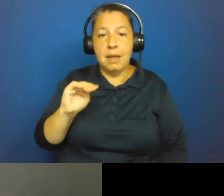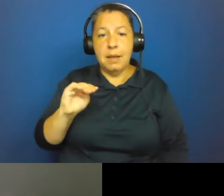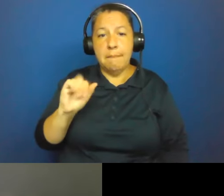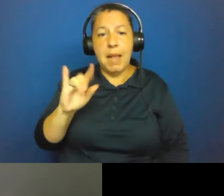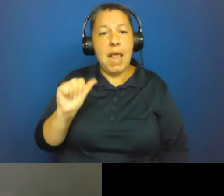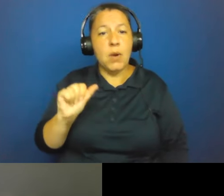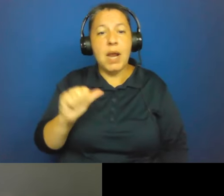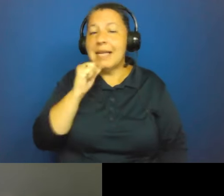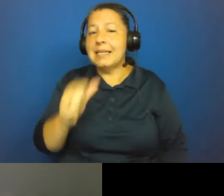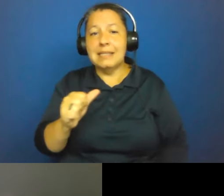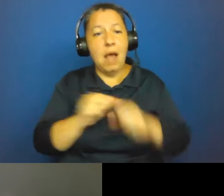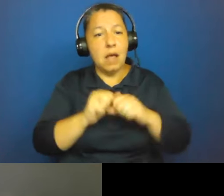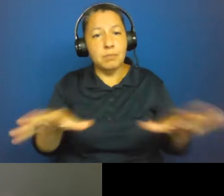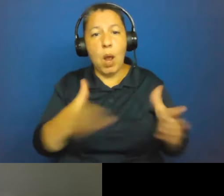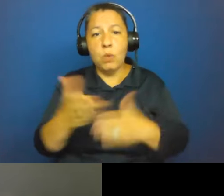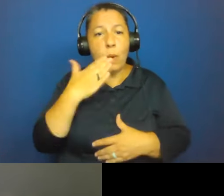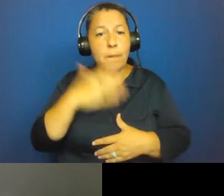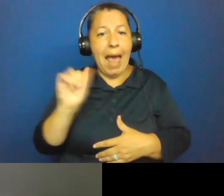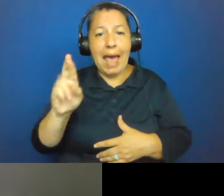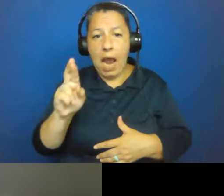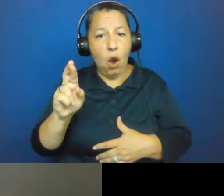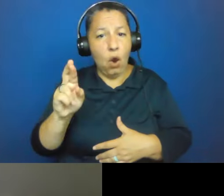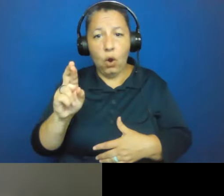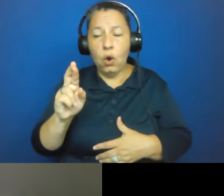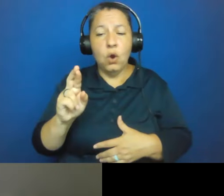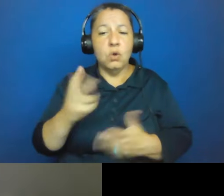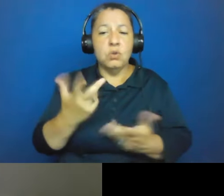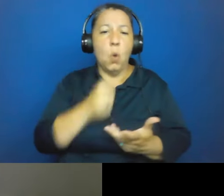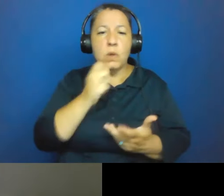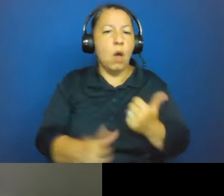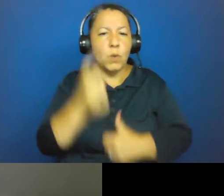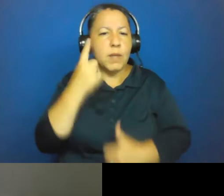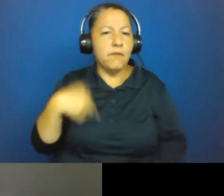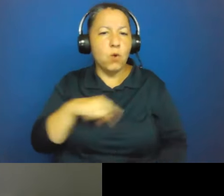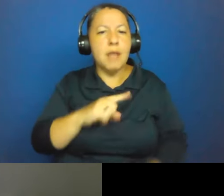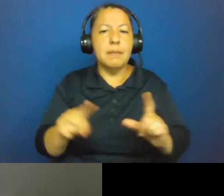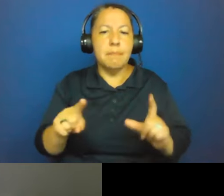via bad air anyway. But it was something, actually, that we took cortrin in anyway.